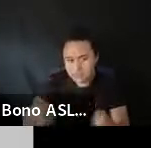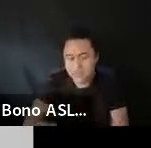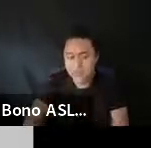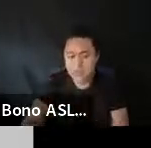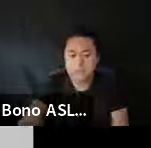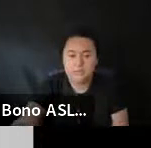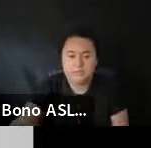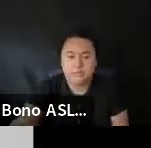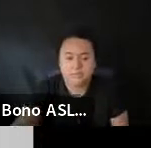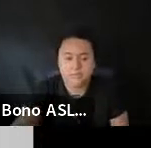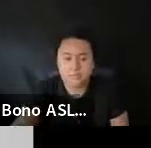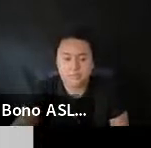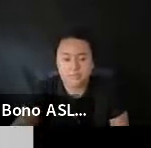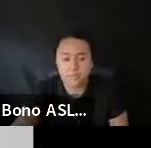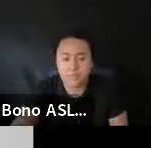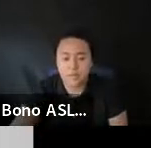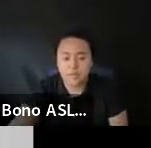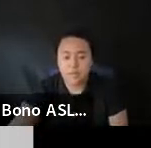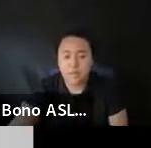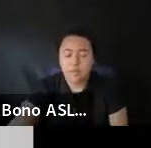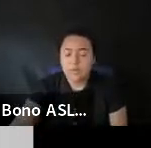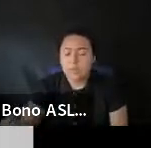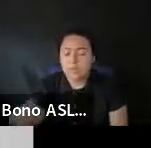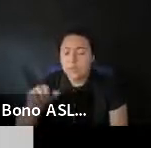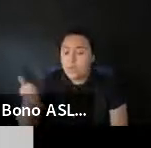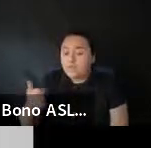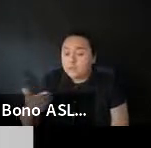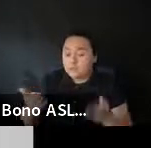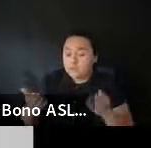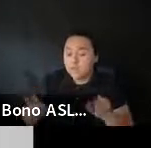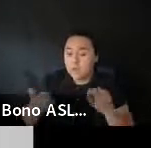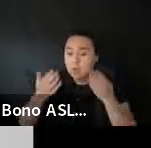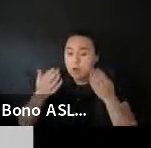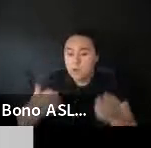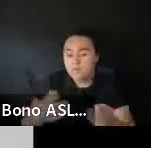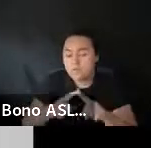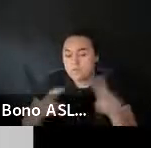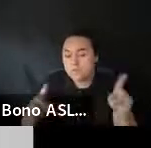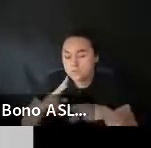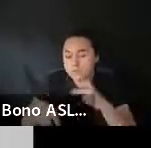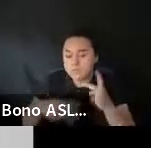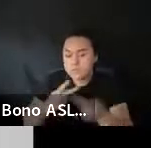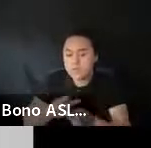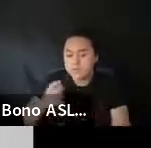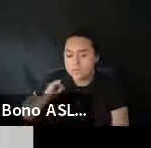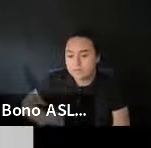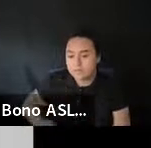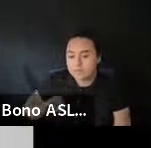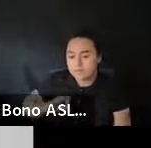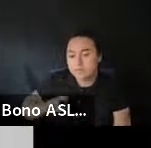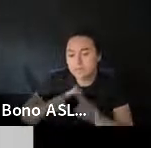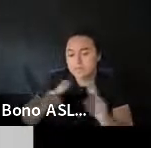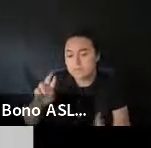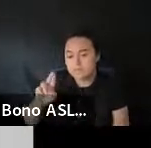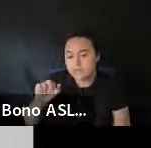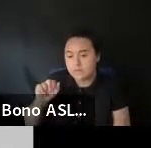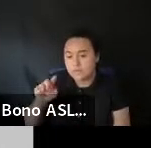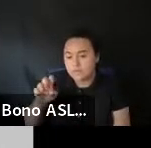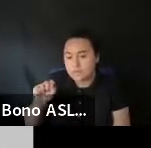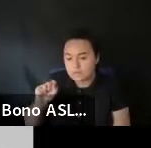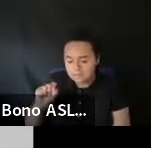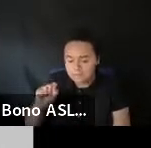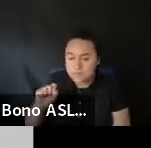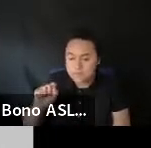Certainly. You know. There are others that offer. You know. Different types of incentives. Different rates. Um.